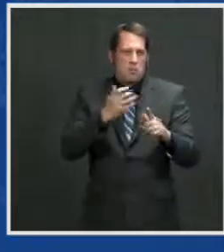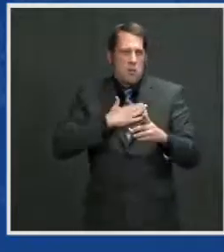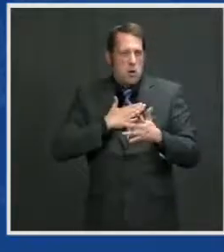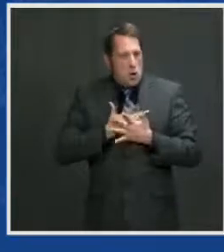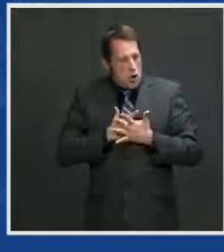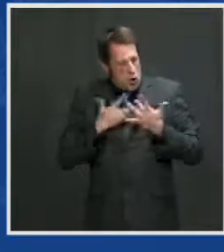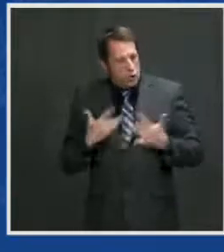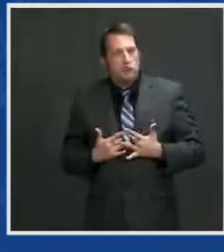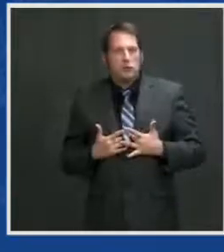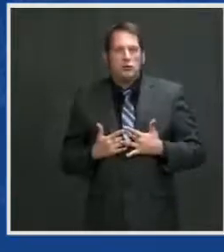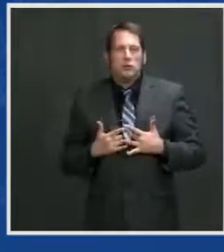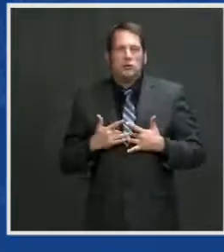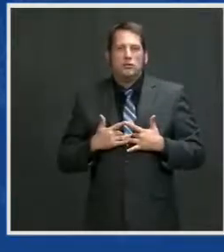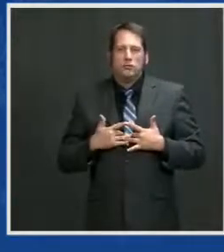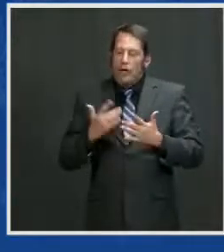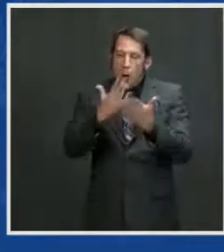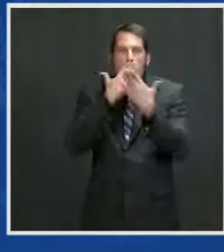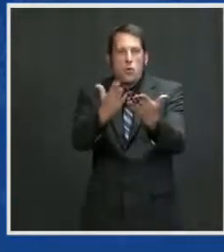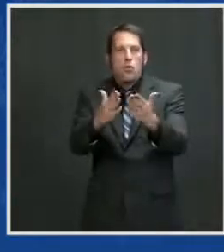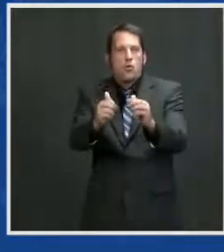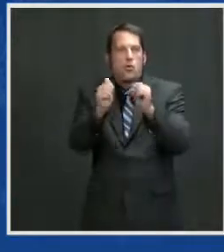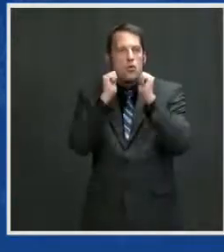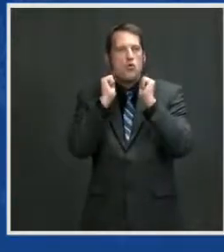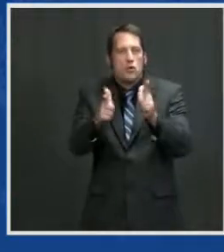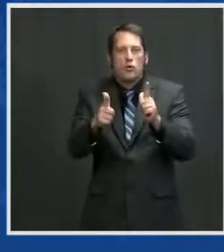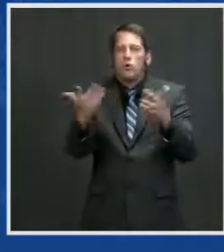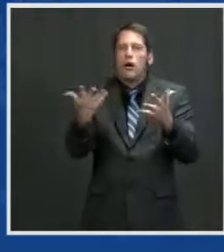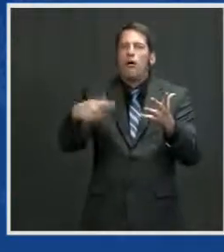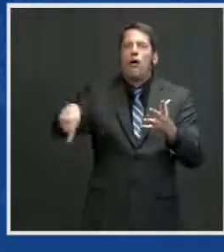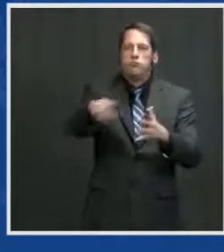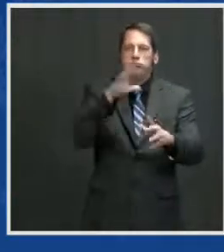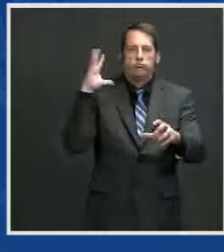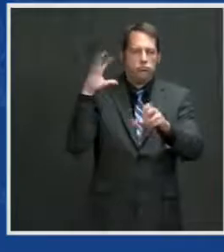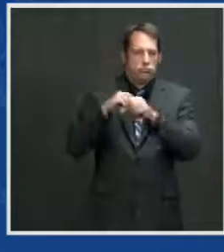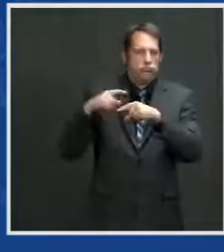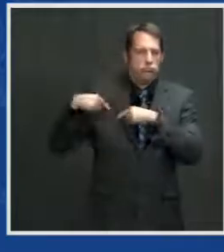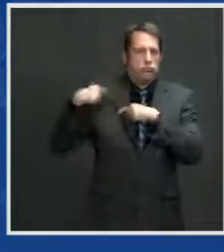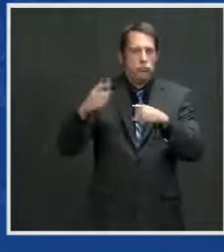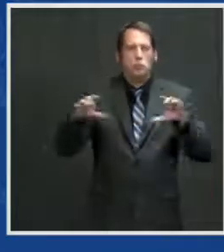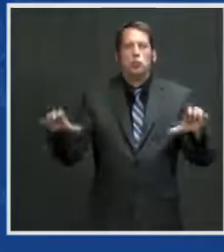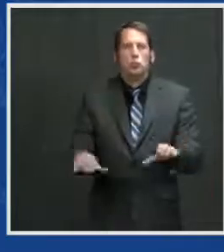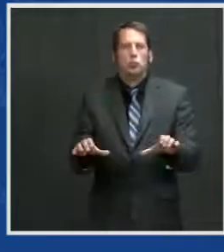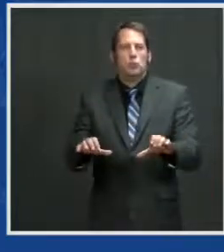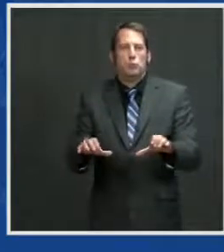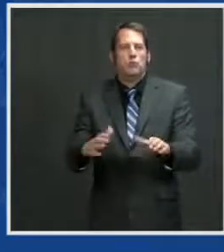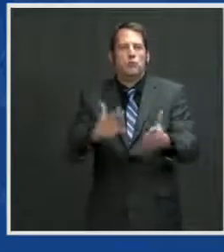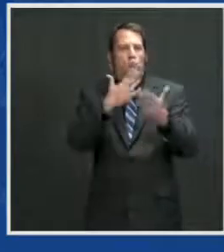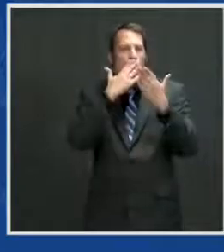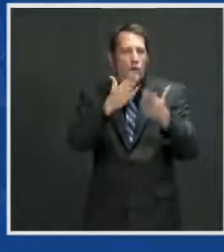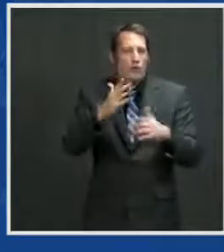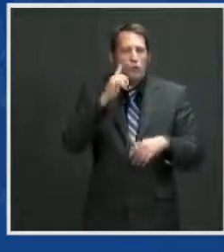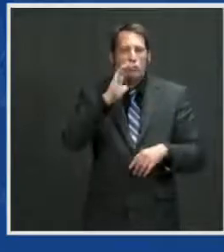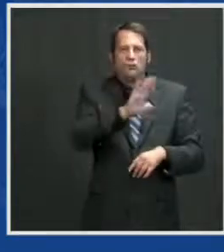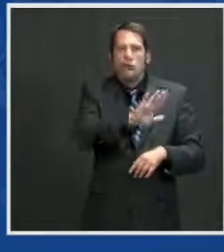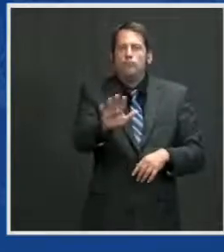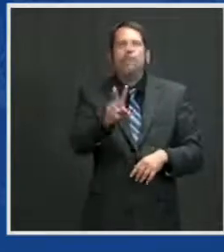Thank you all for what you do. Thank you all for your understanding